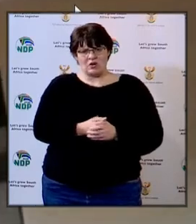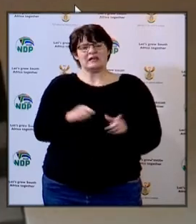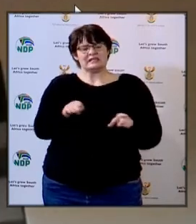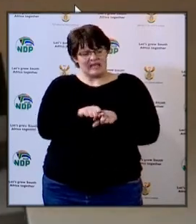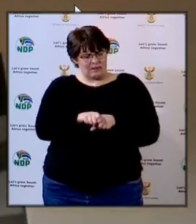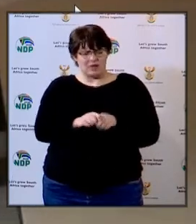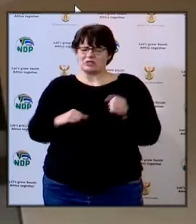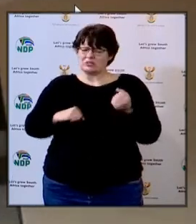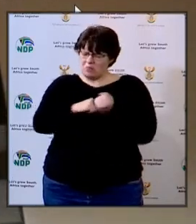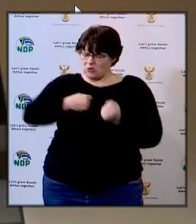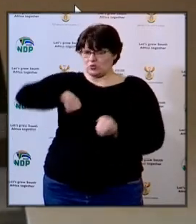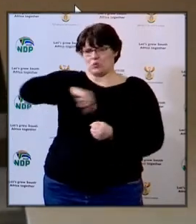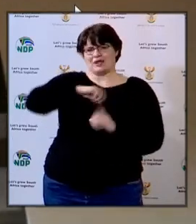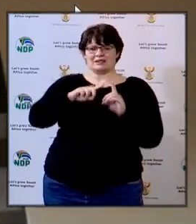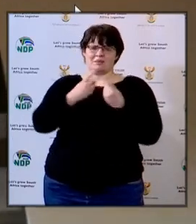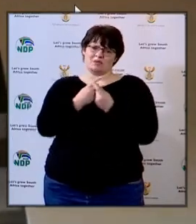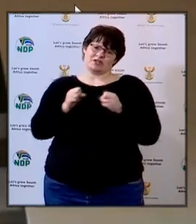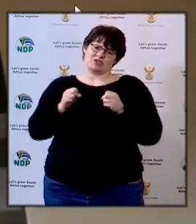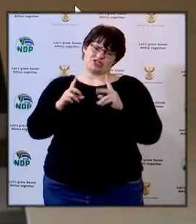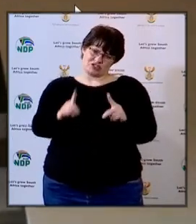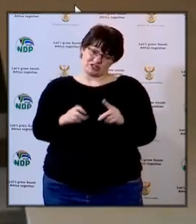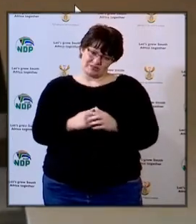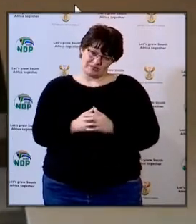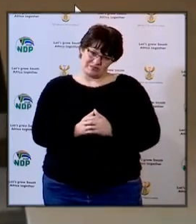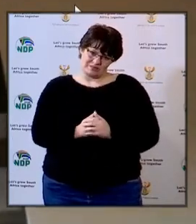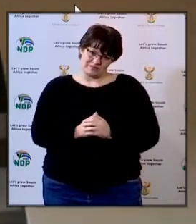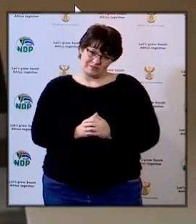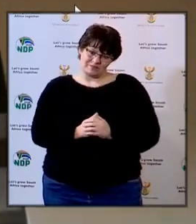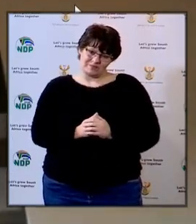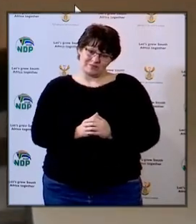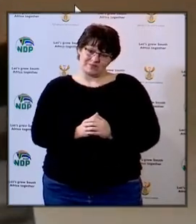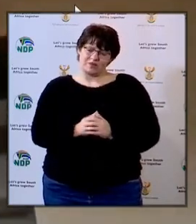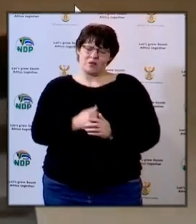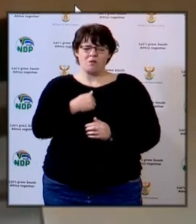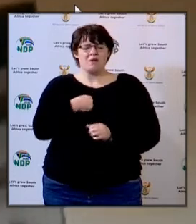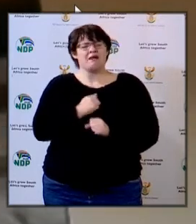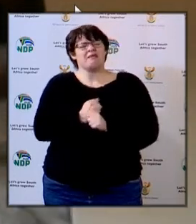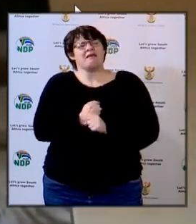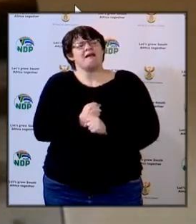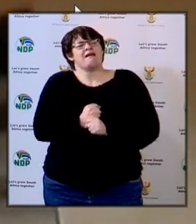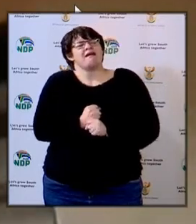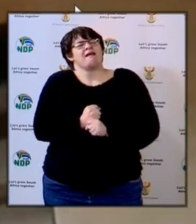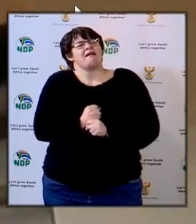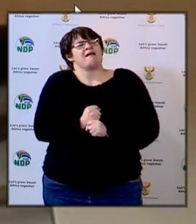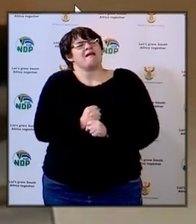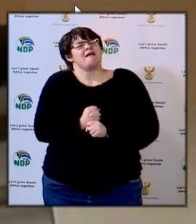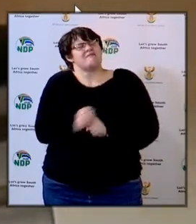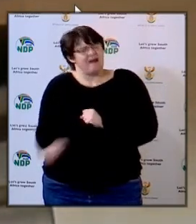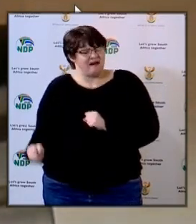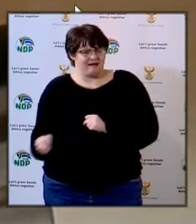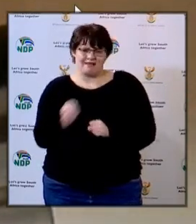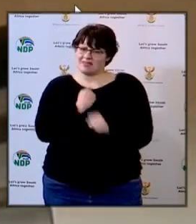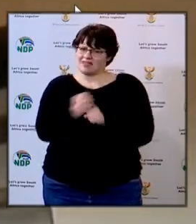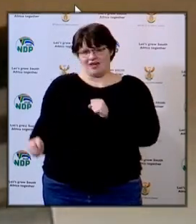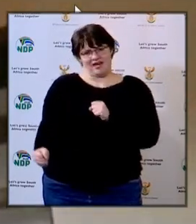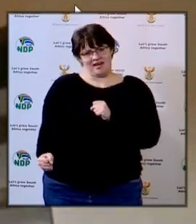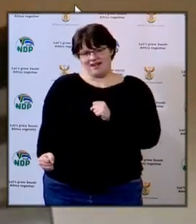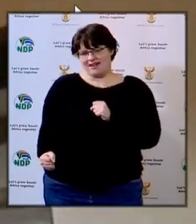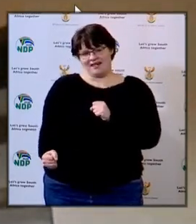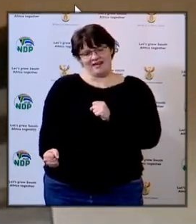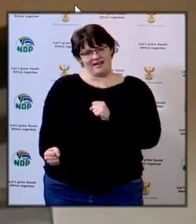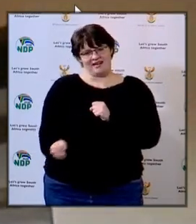for some time and we believe that we will never never actually